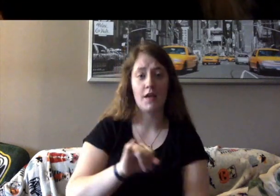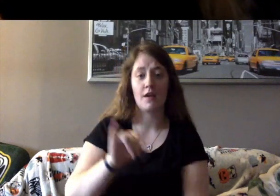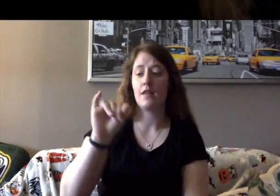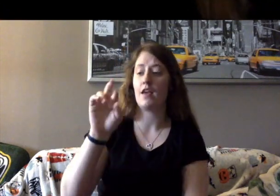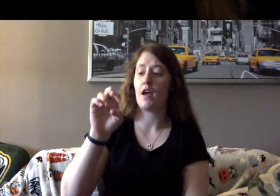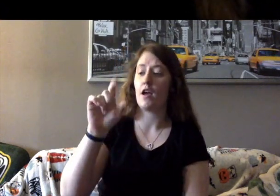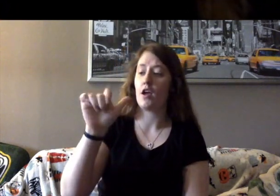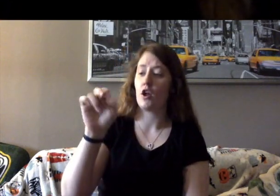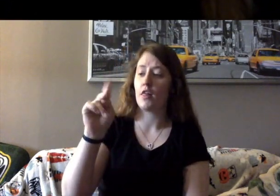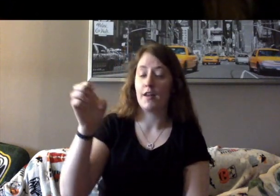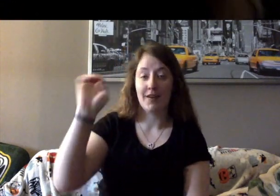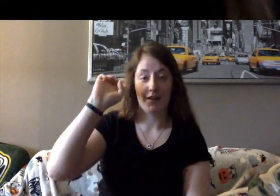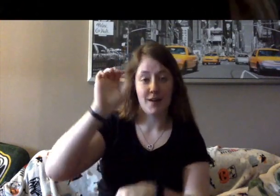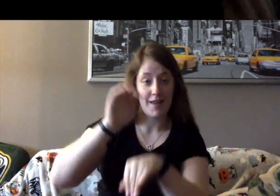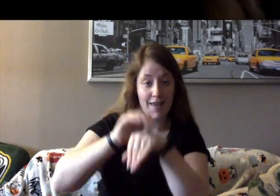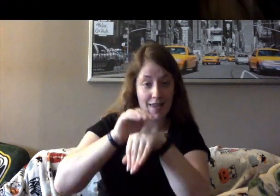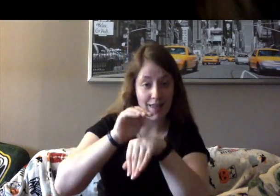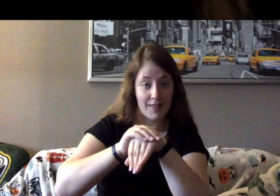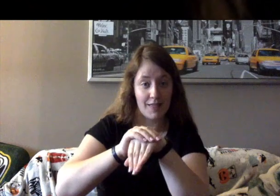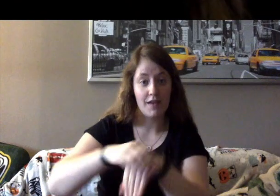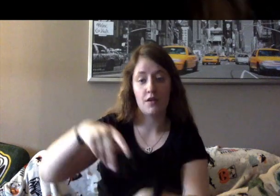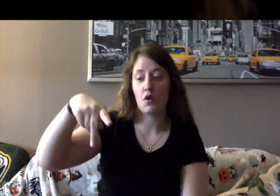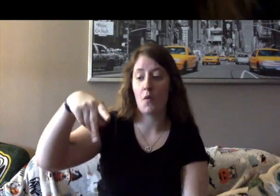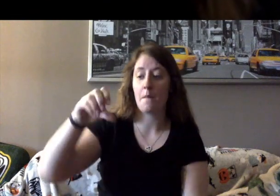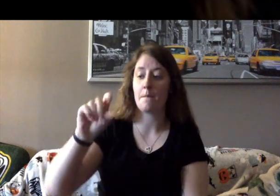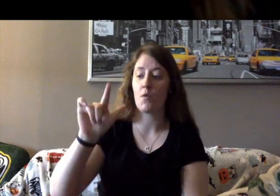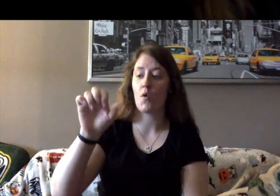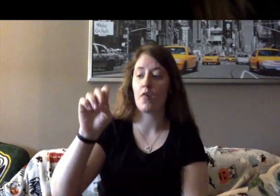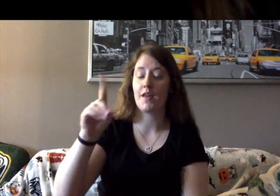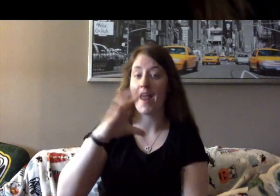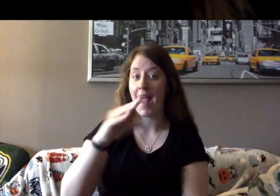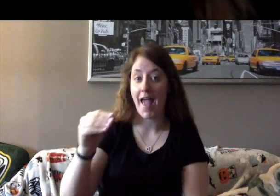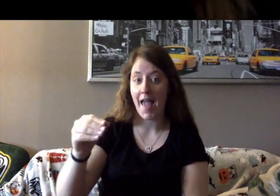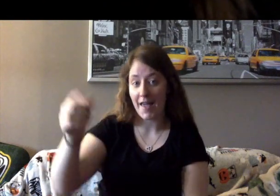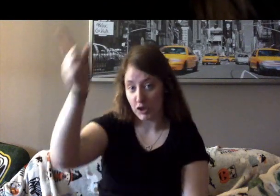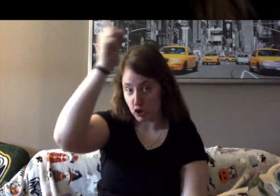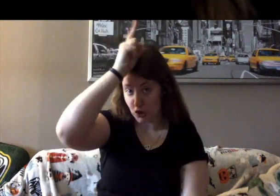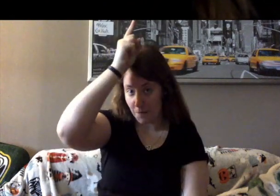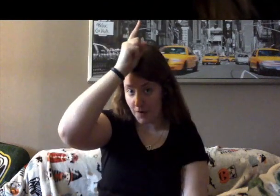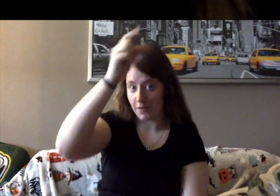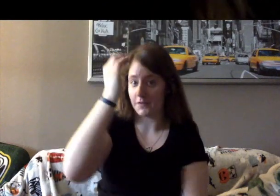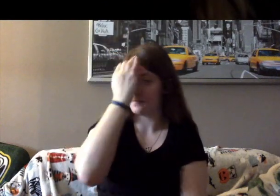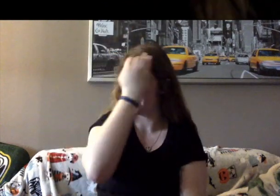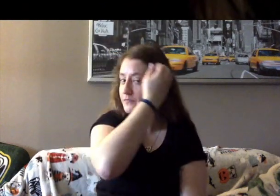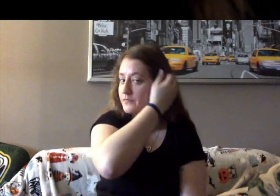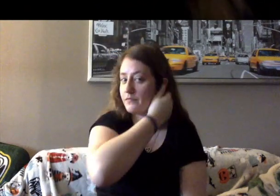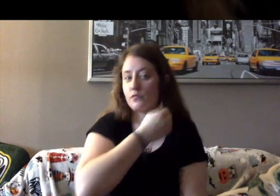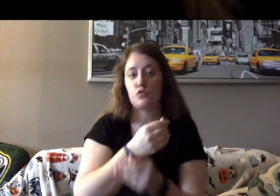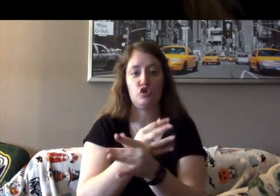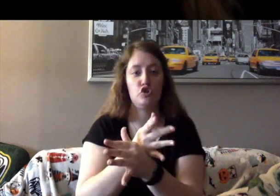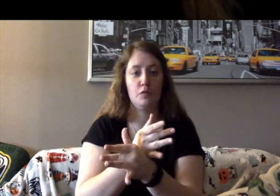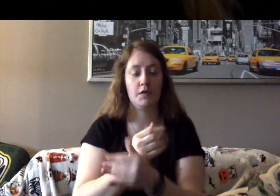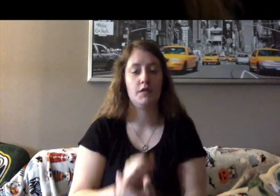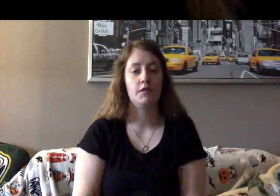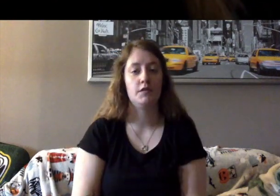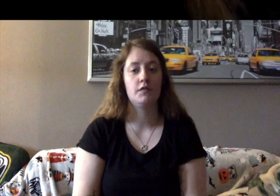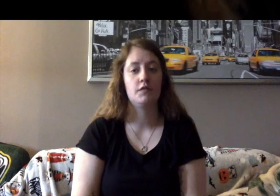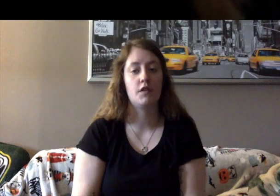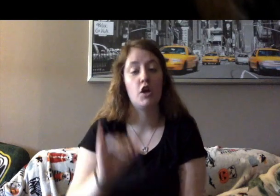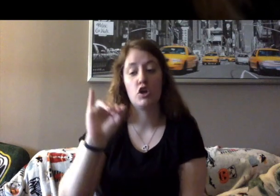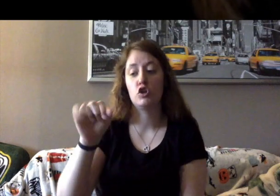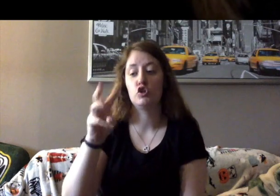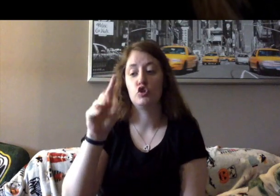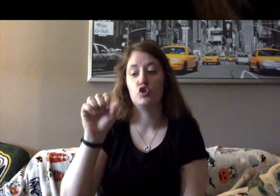England, Poland, and Germany. Jews from Russia, like Ruth's father, Nathan Bader.